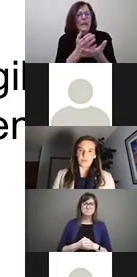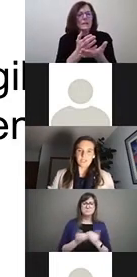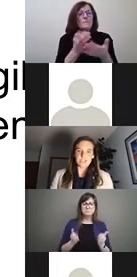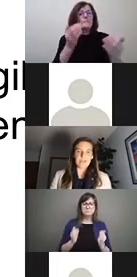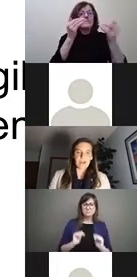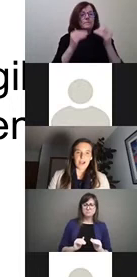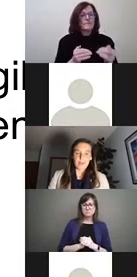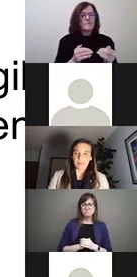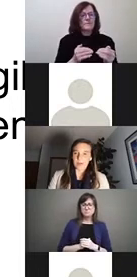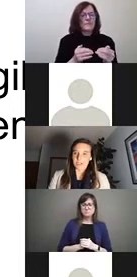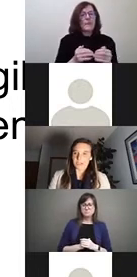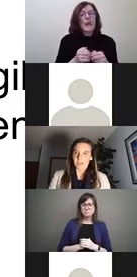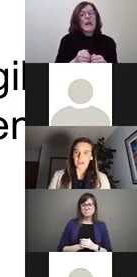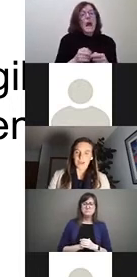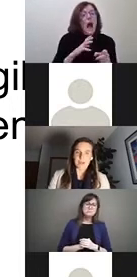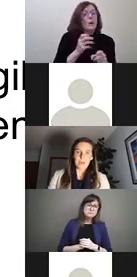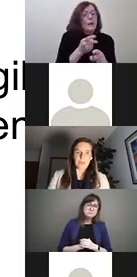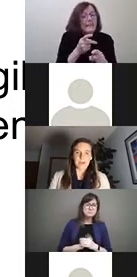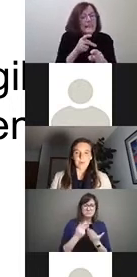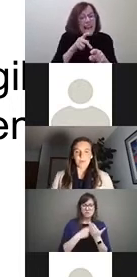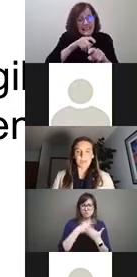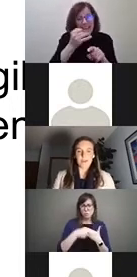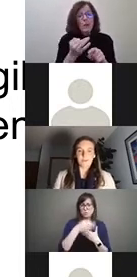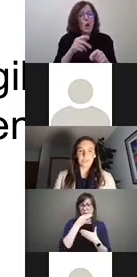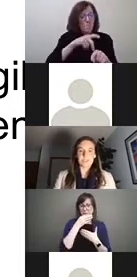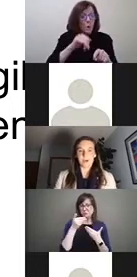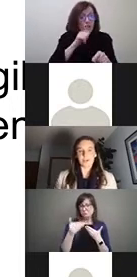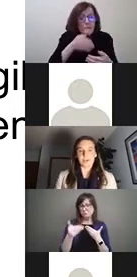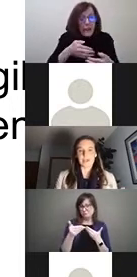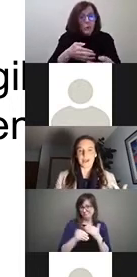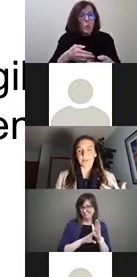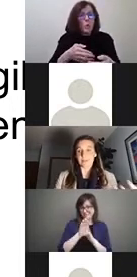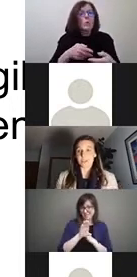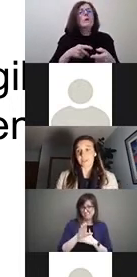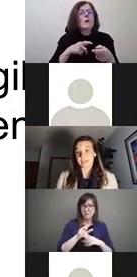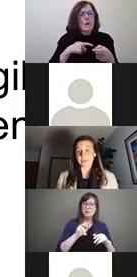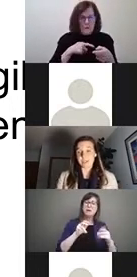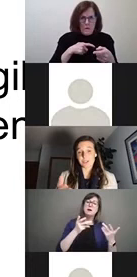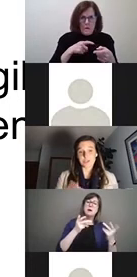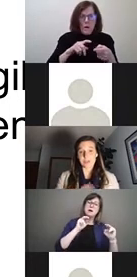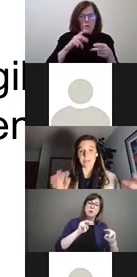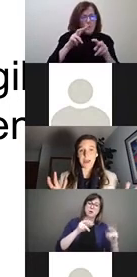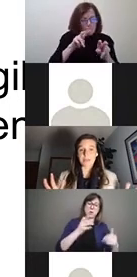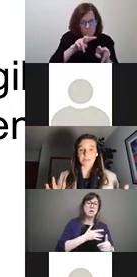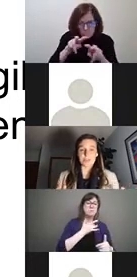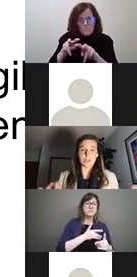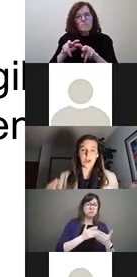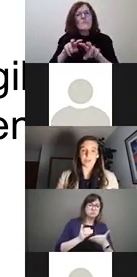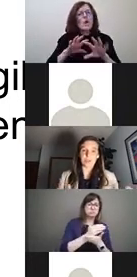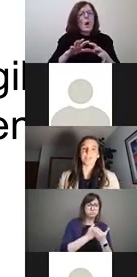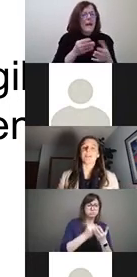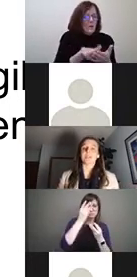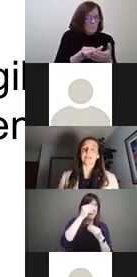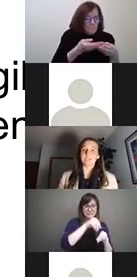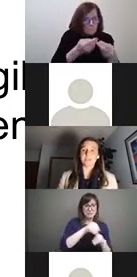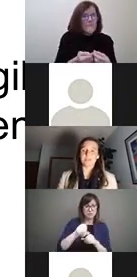So we just have a couple of projects coming up that we're working on, which is monitoring provincial data expenditures. So that map that you just saw,